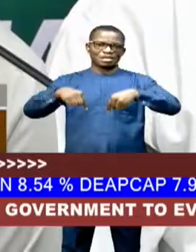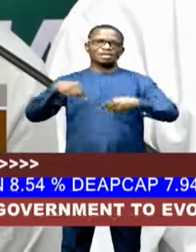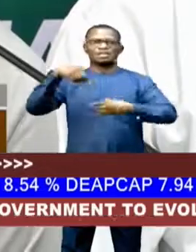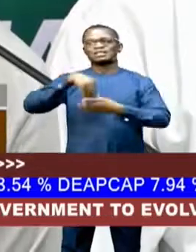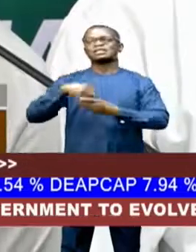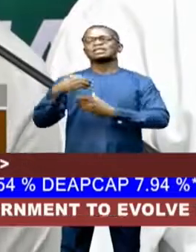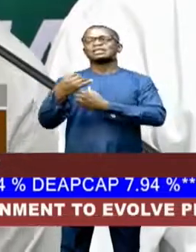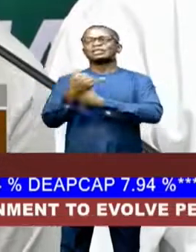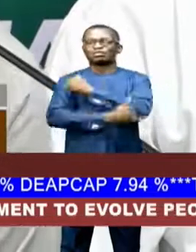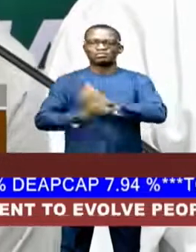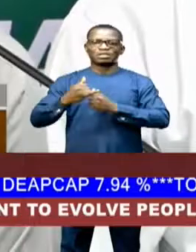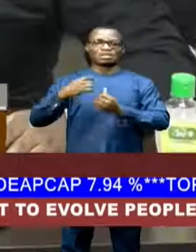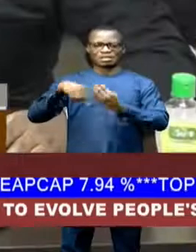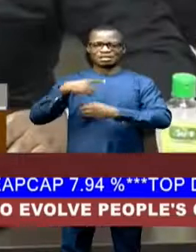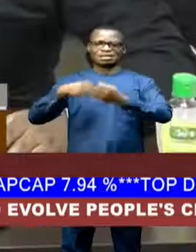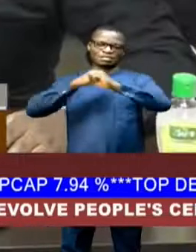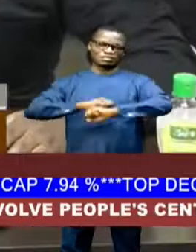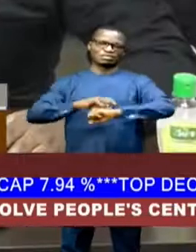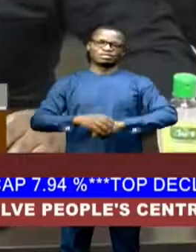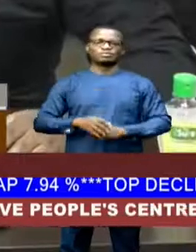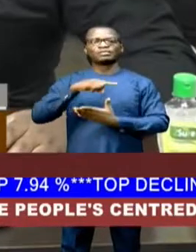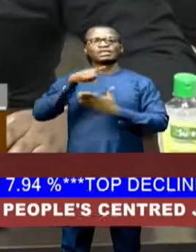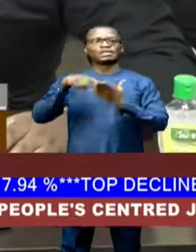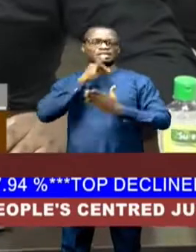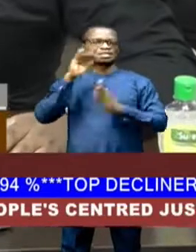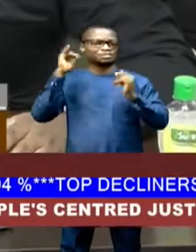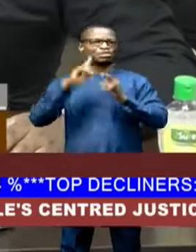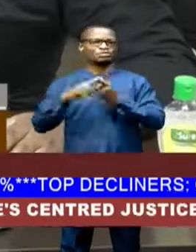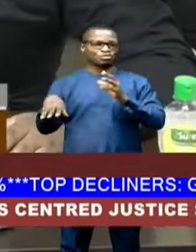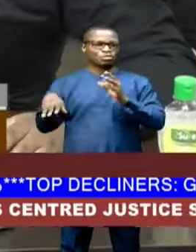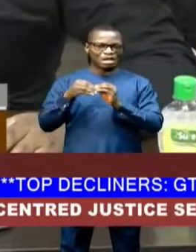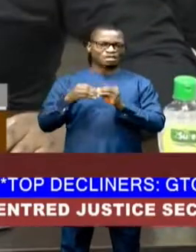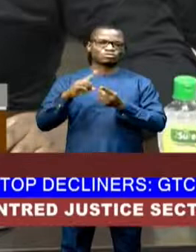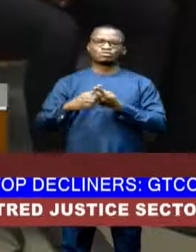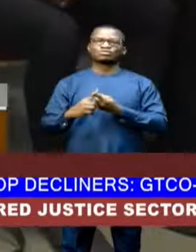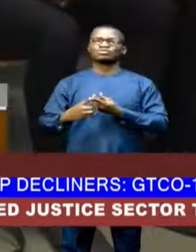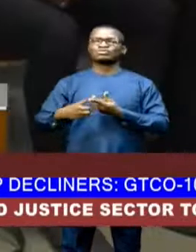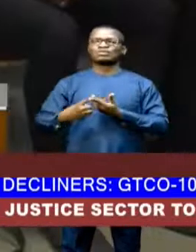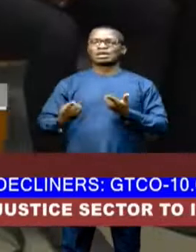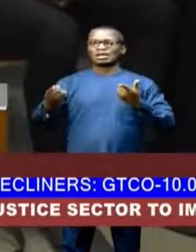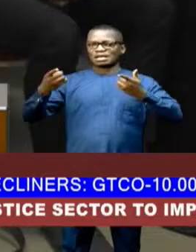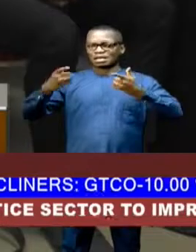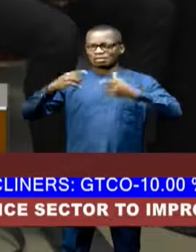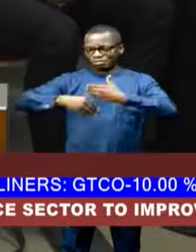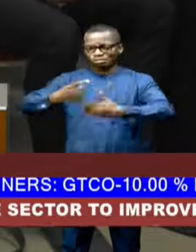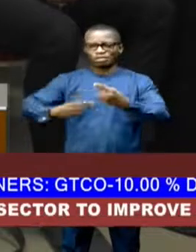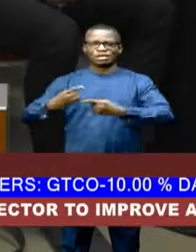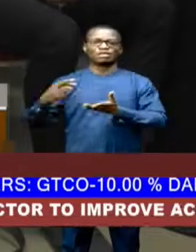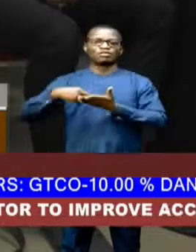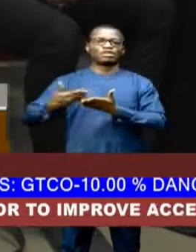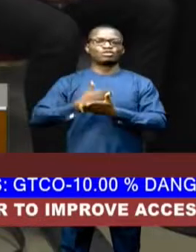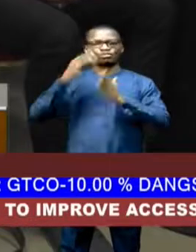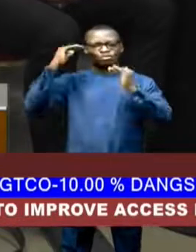to health security. This is expected to add muscle to the current administration's renewed hope agenda